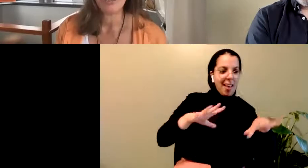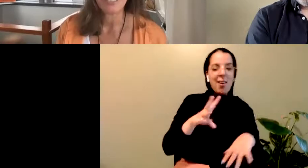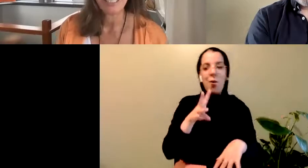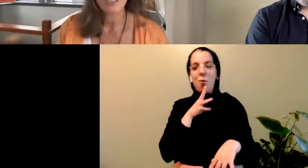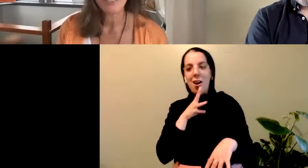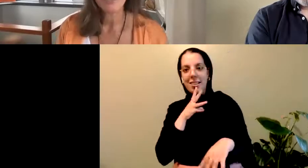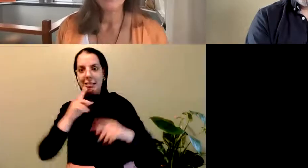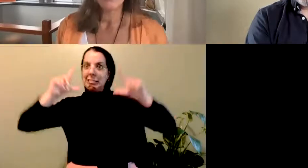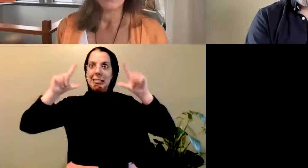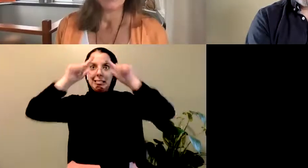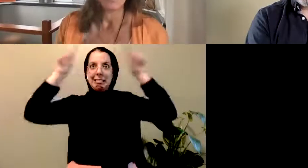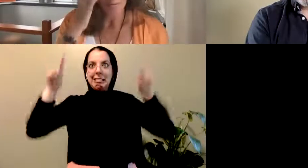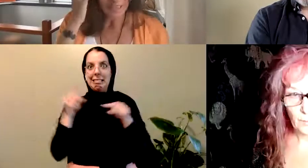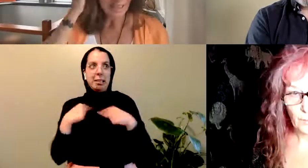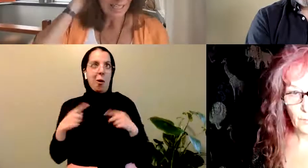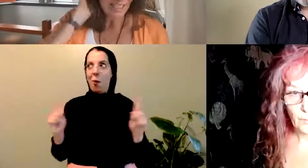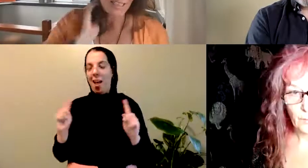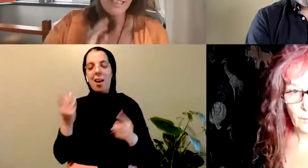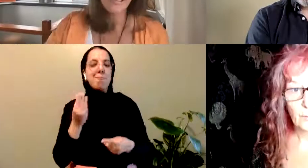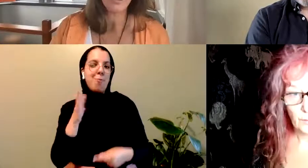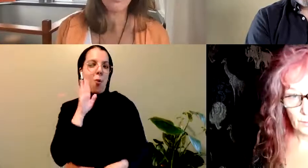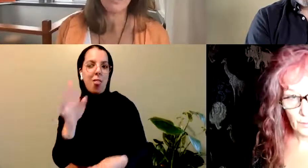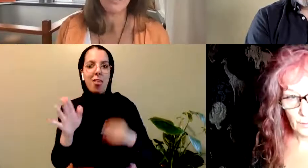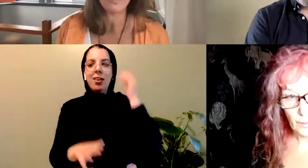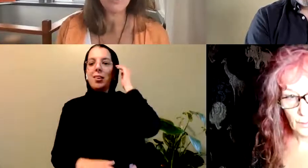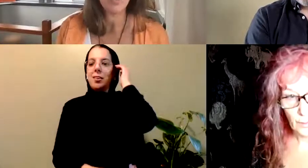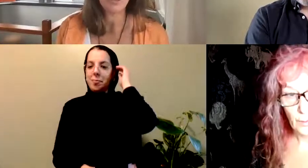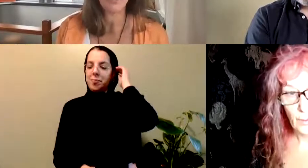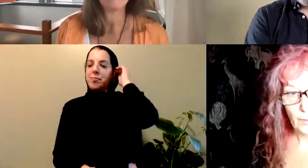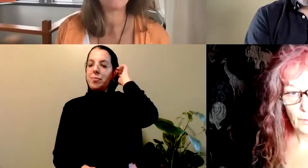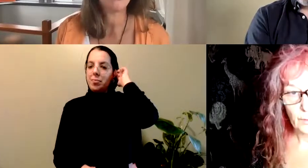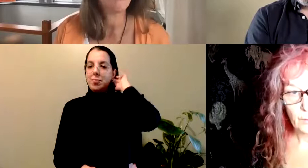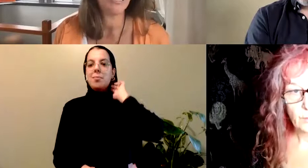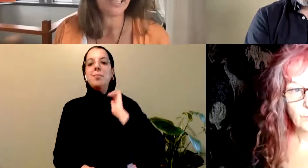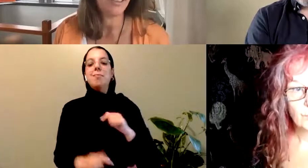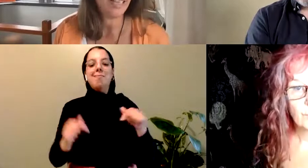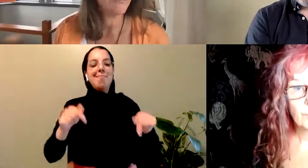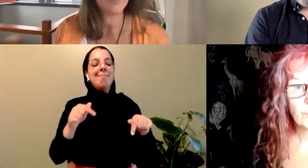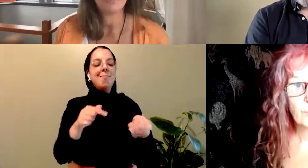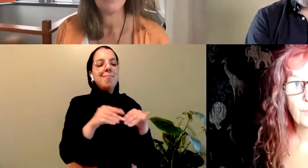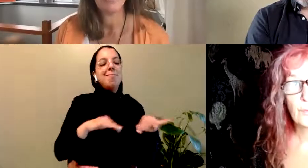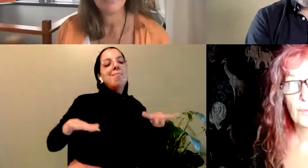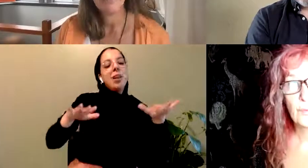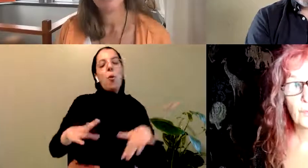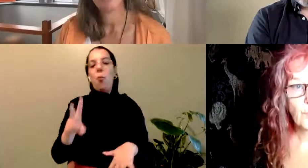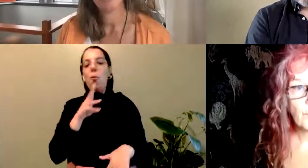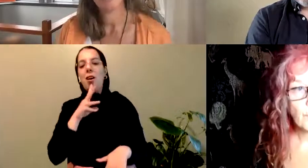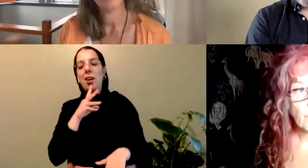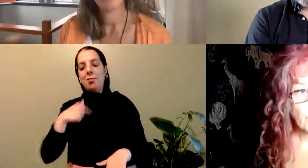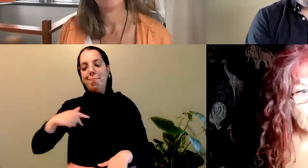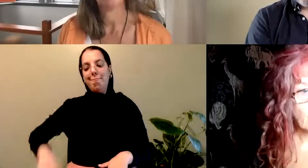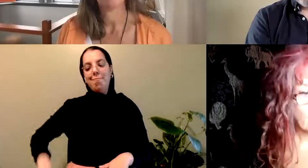screen in a rectangle. And these are lands and waters where I've spent most of my adult life in the unceded